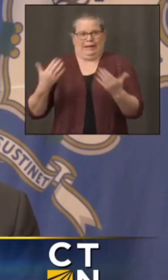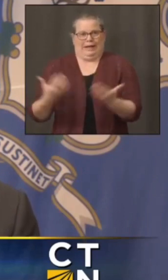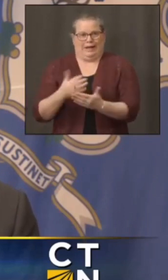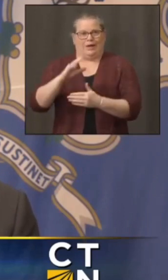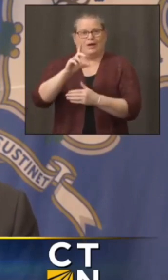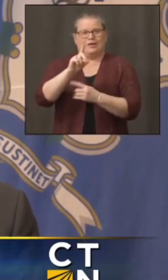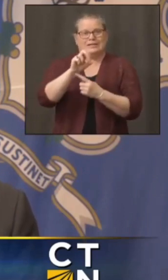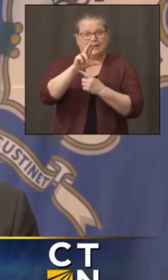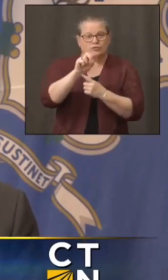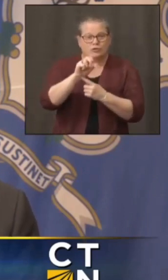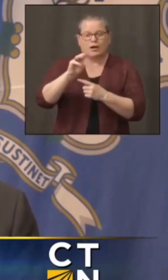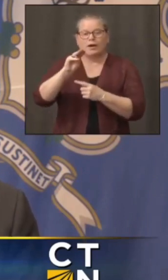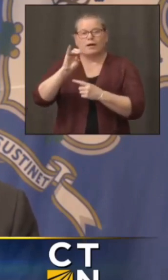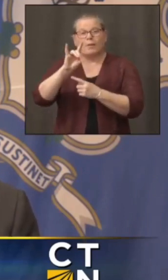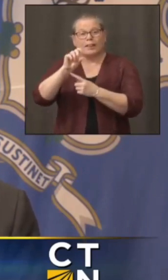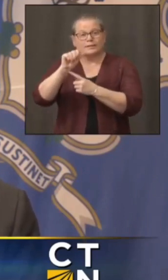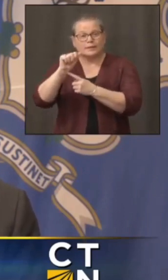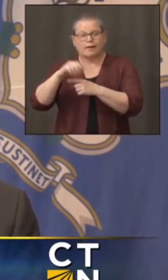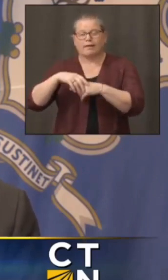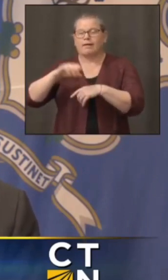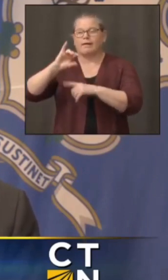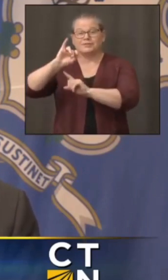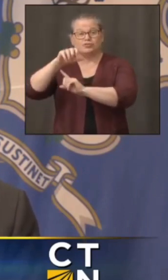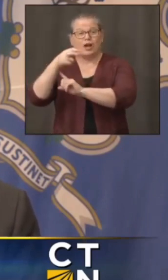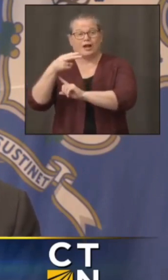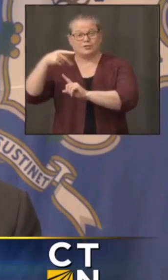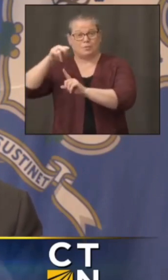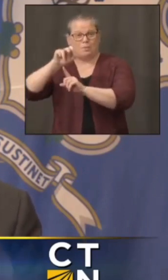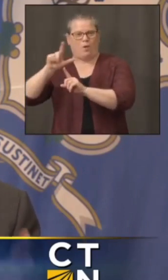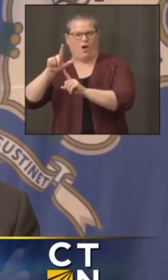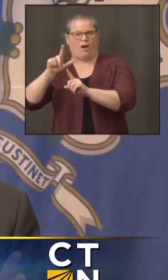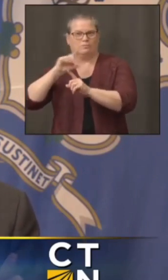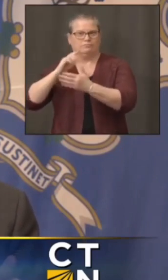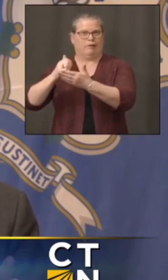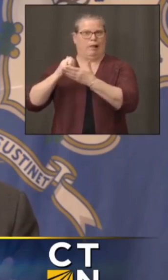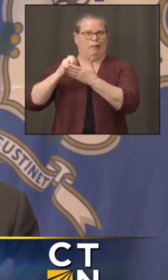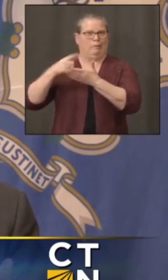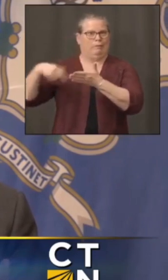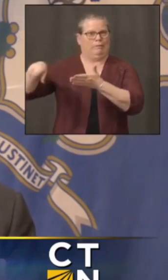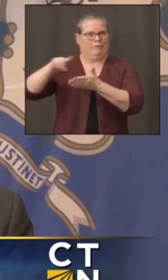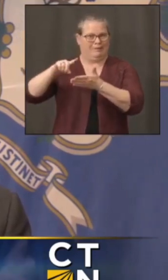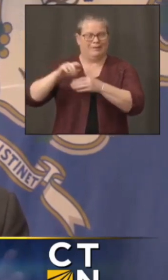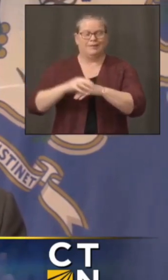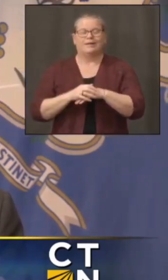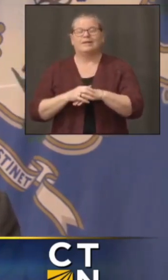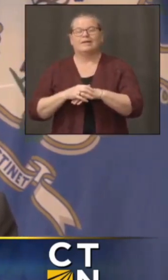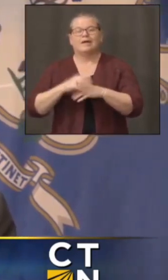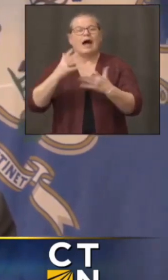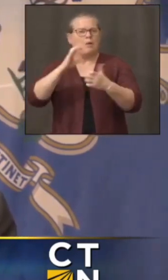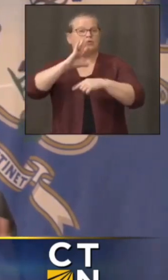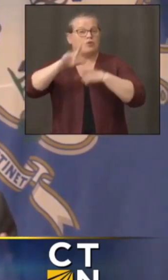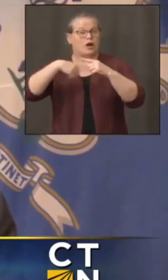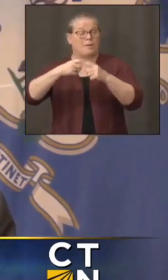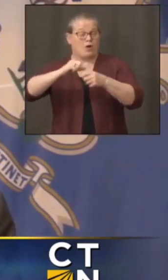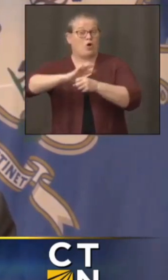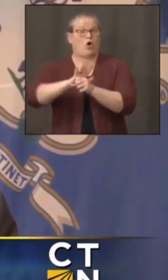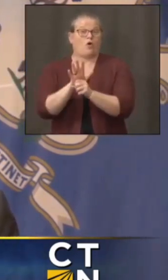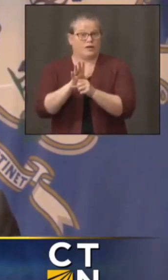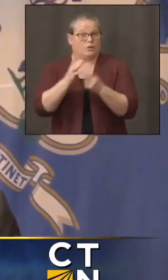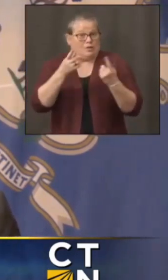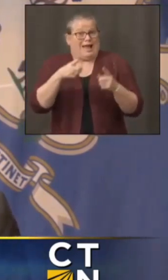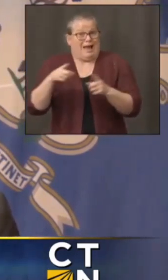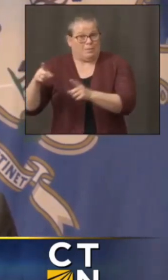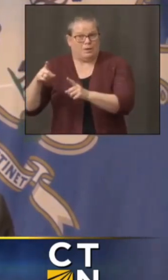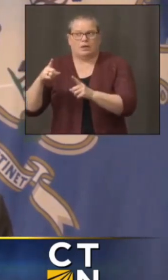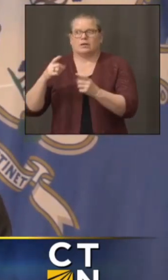Melissa and Josh and Paul I want to talk a little bit about where we are in COVID a lot is happening spending a lot of time